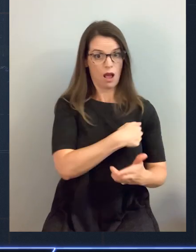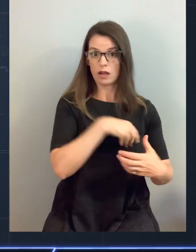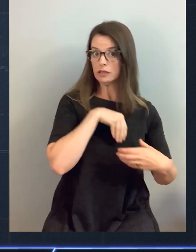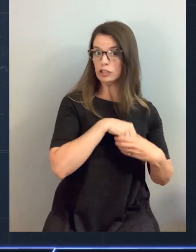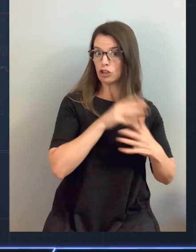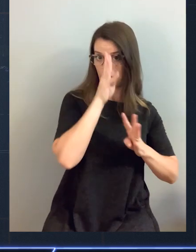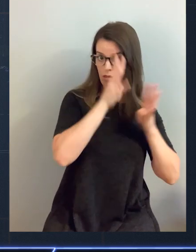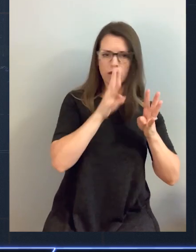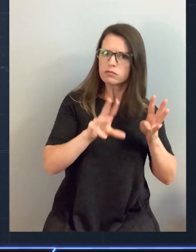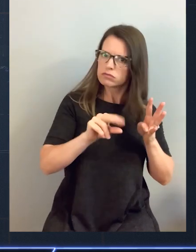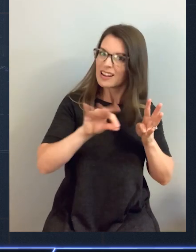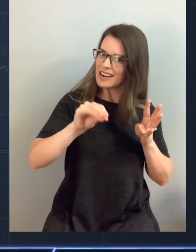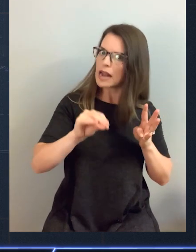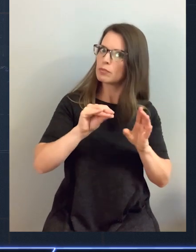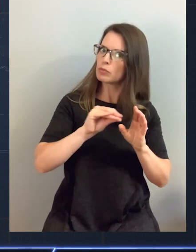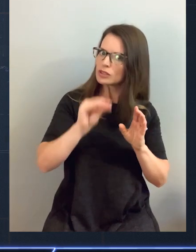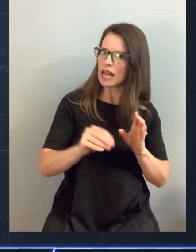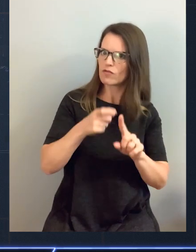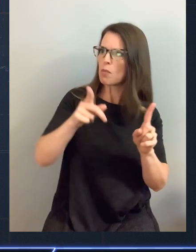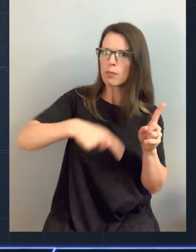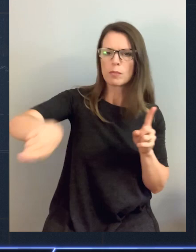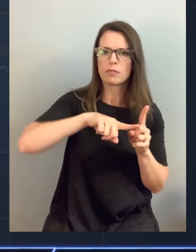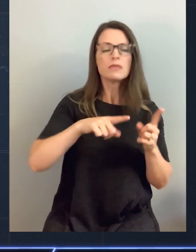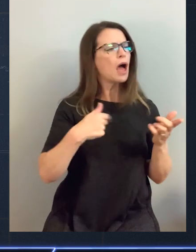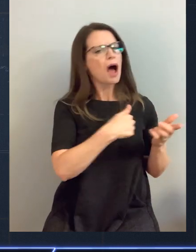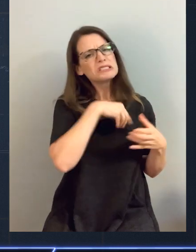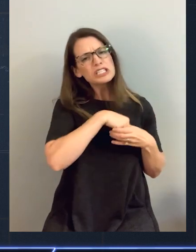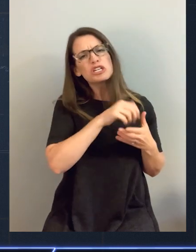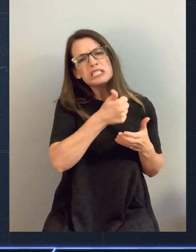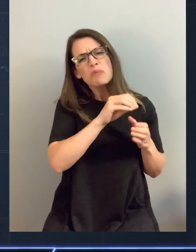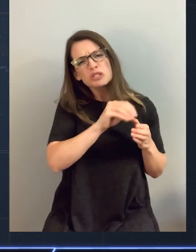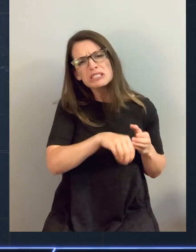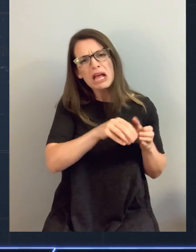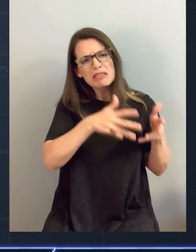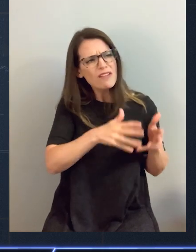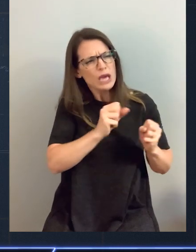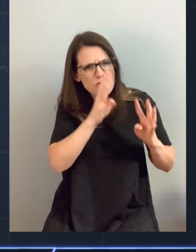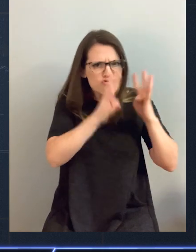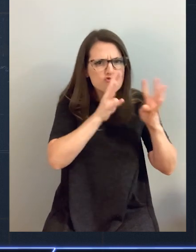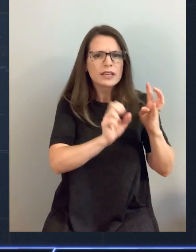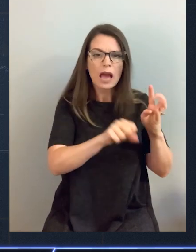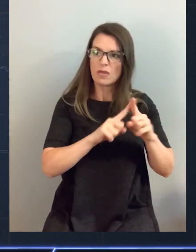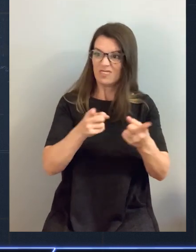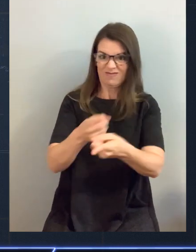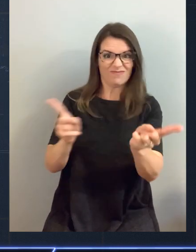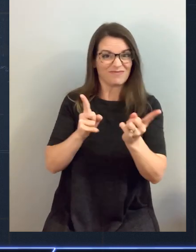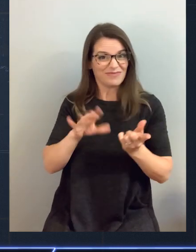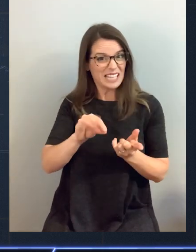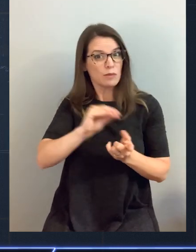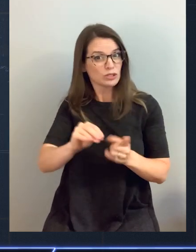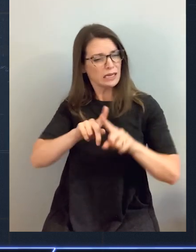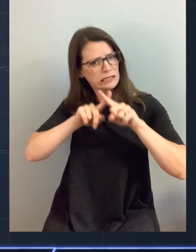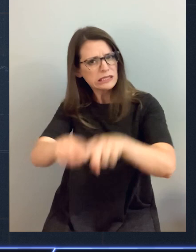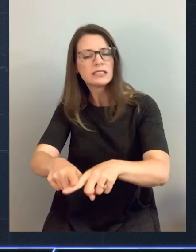that should be kind of our own internal vision, our own internal innovation. But the 90% is what I'm asking you for. Now,